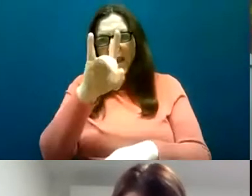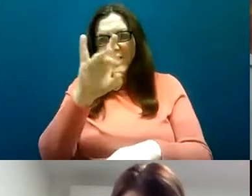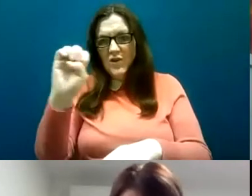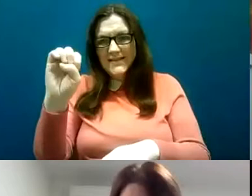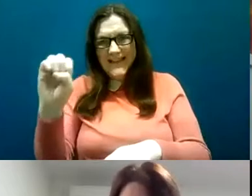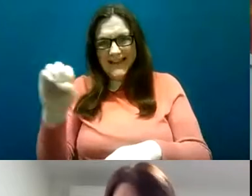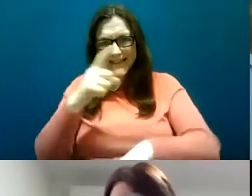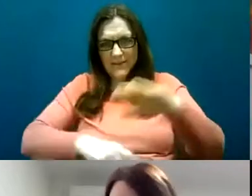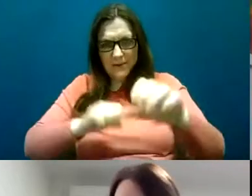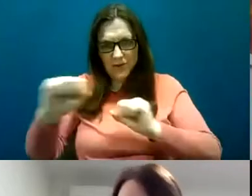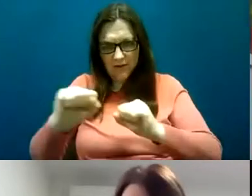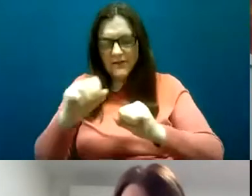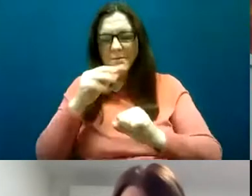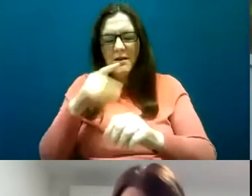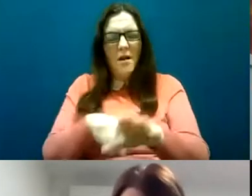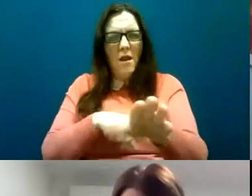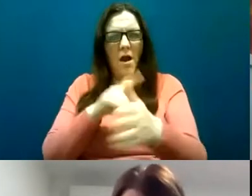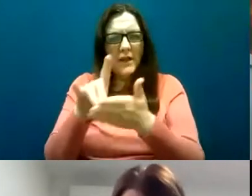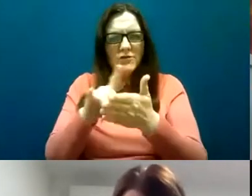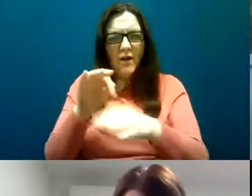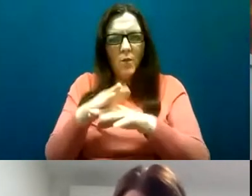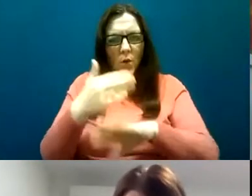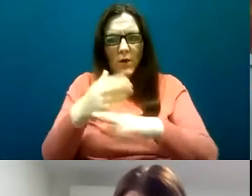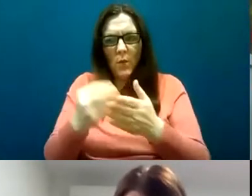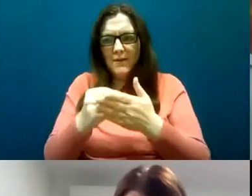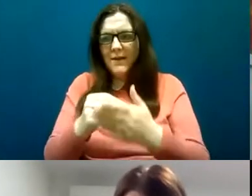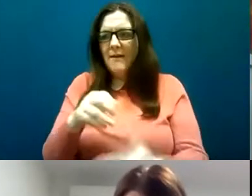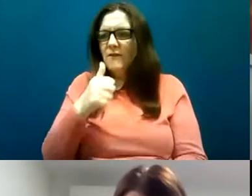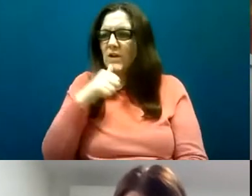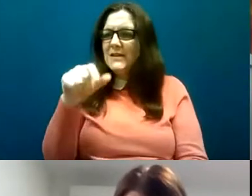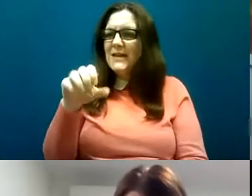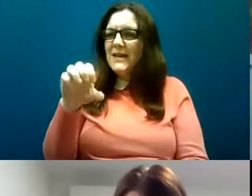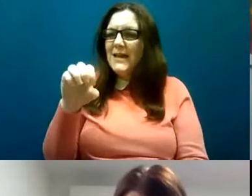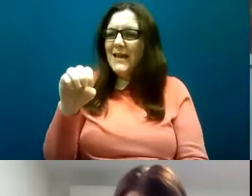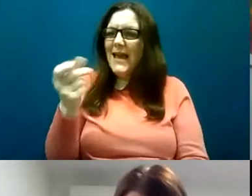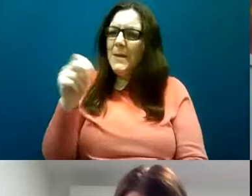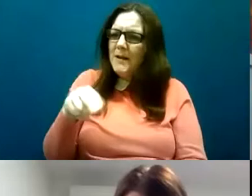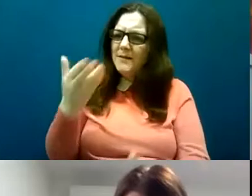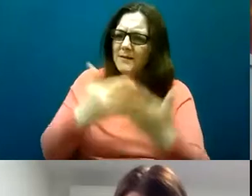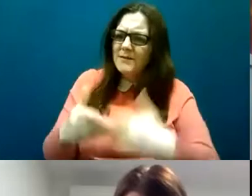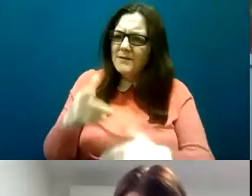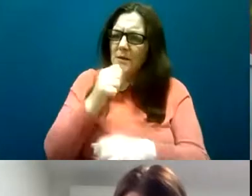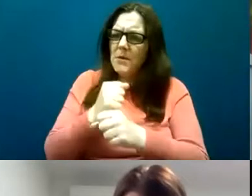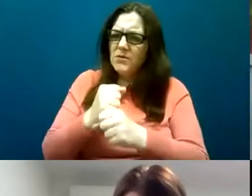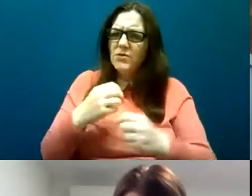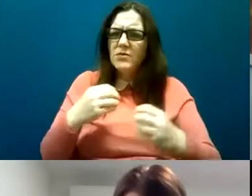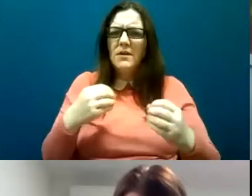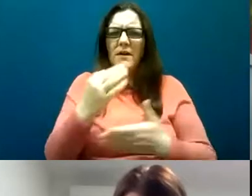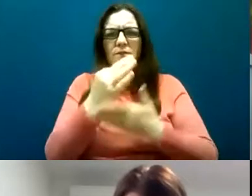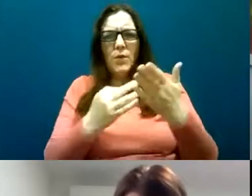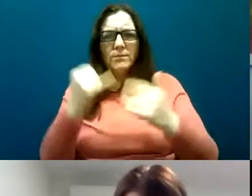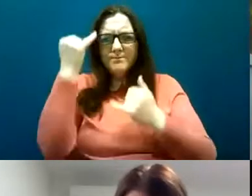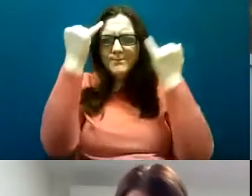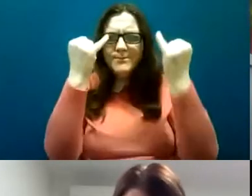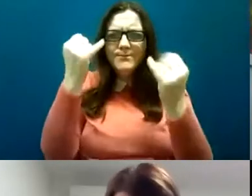provider organisations so maybe Eamon could I come to you first and just maybe ask you for a few reflections on what